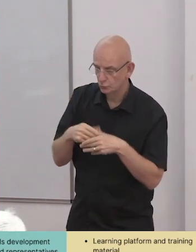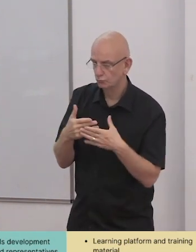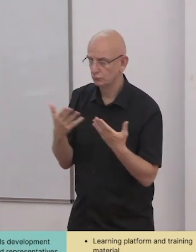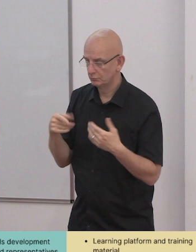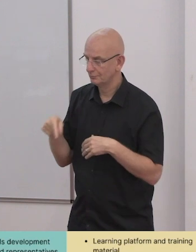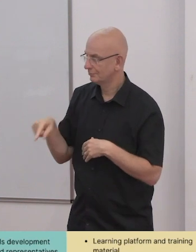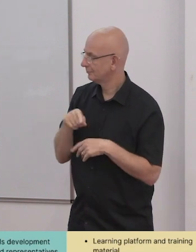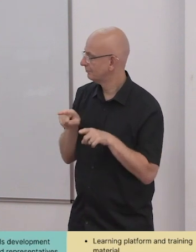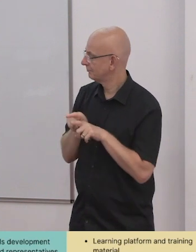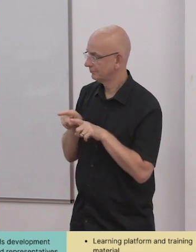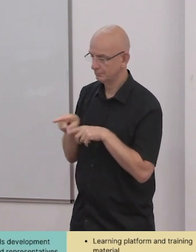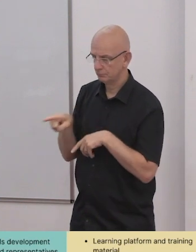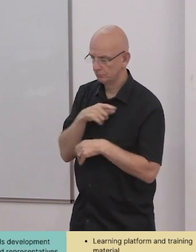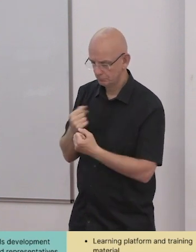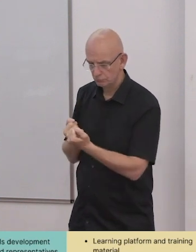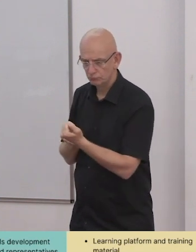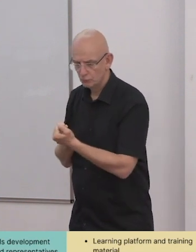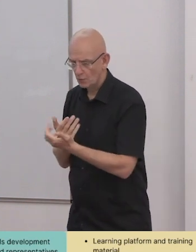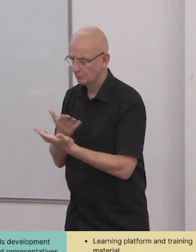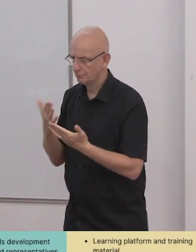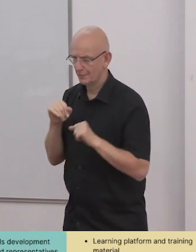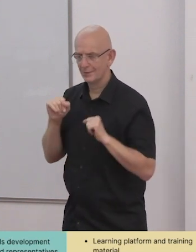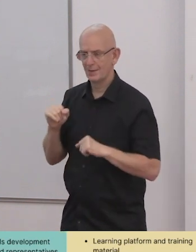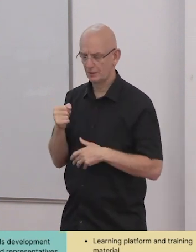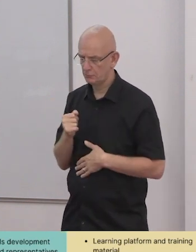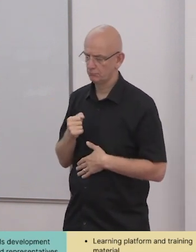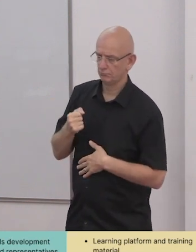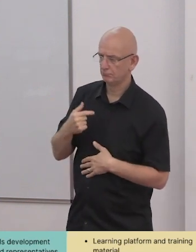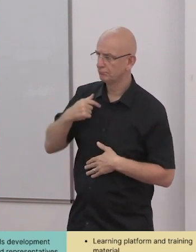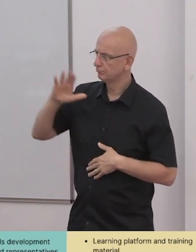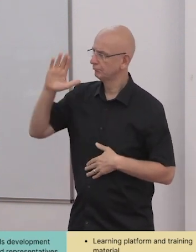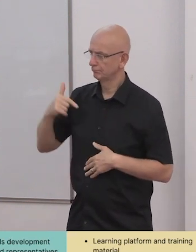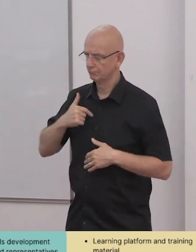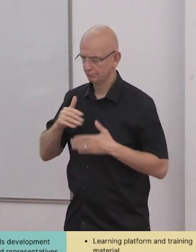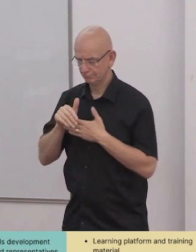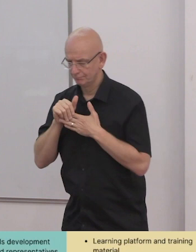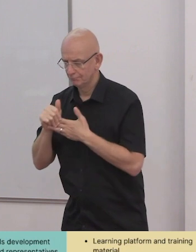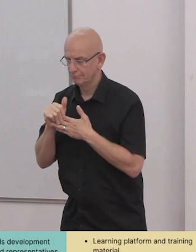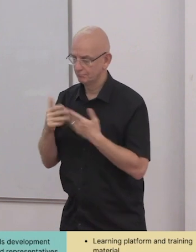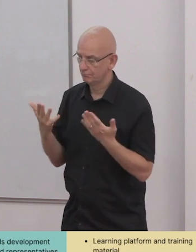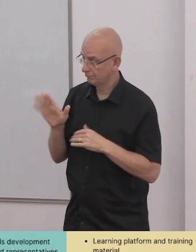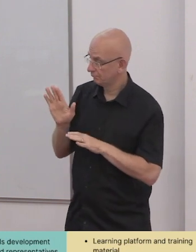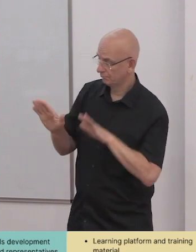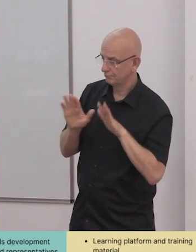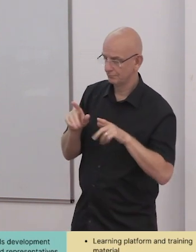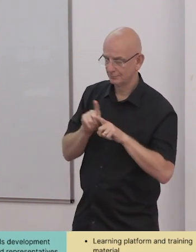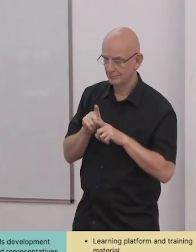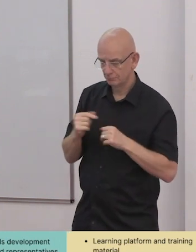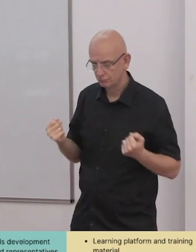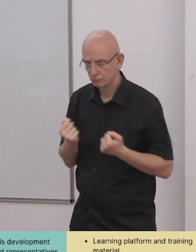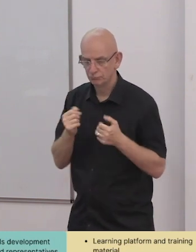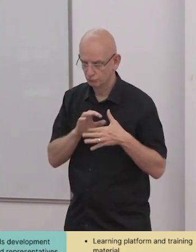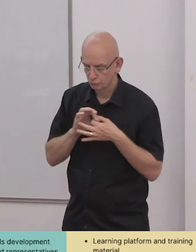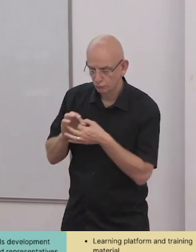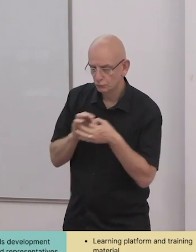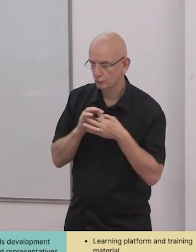groups, family leaders with their family leaders groups, partners and allies to